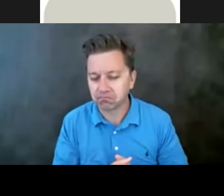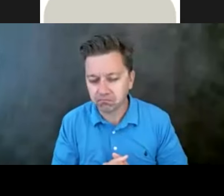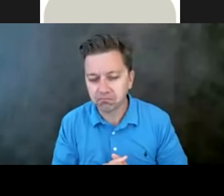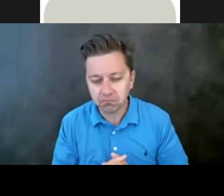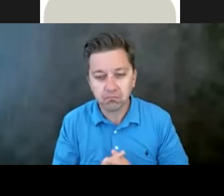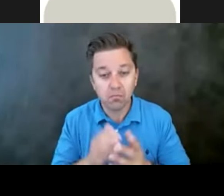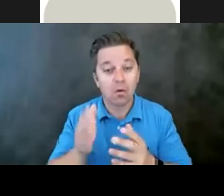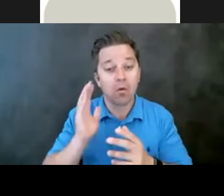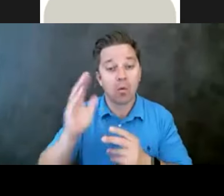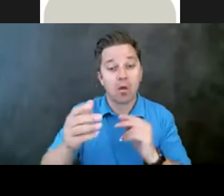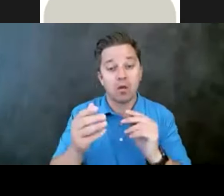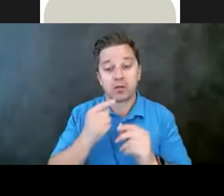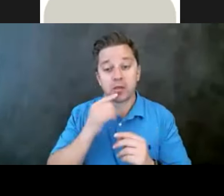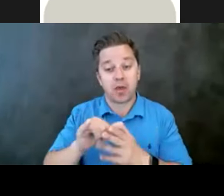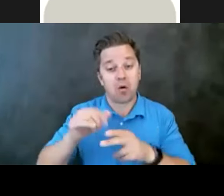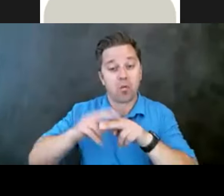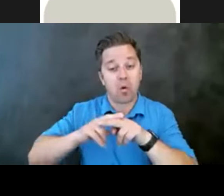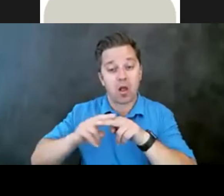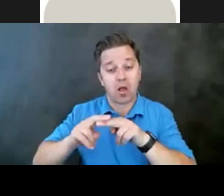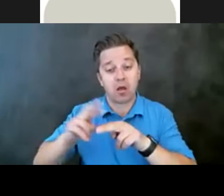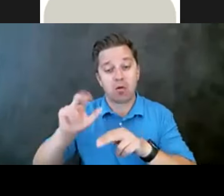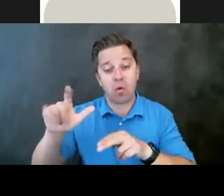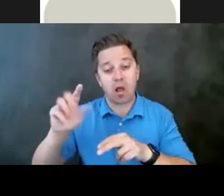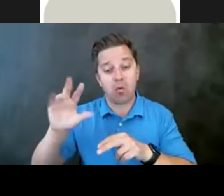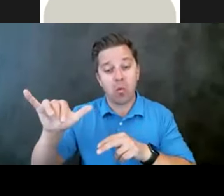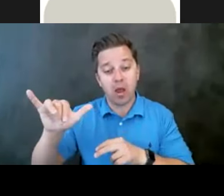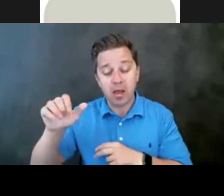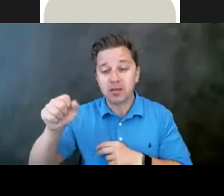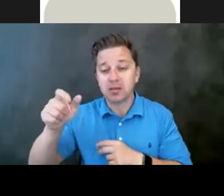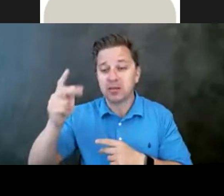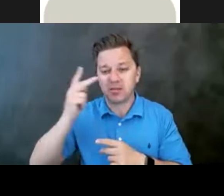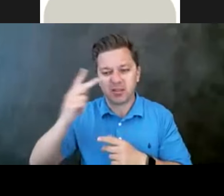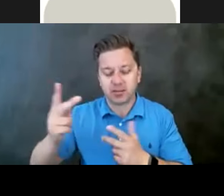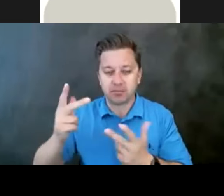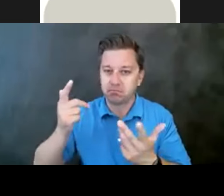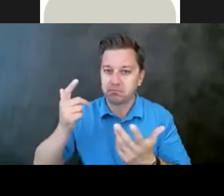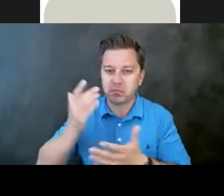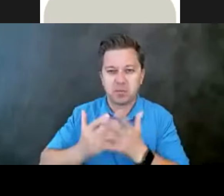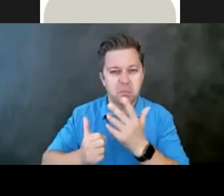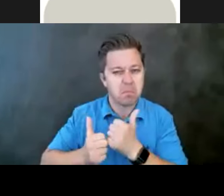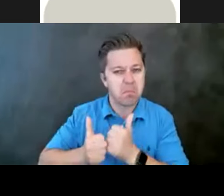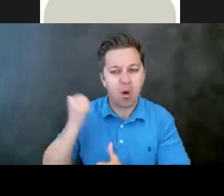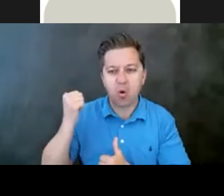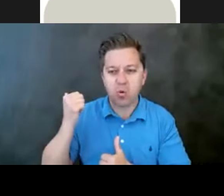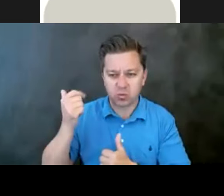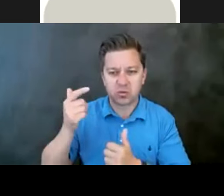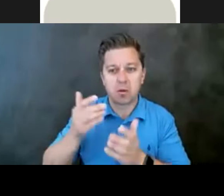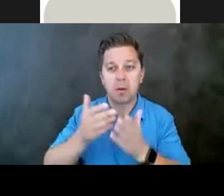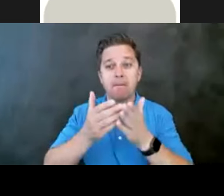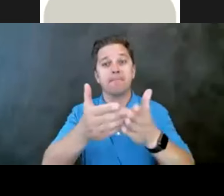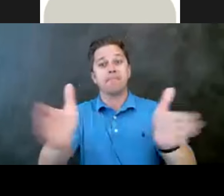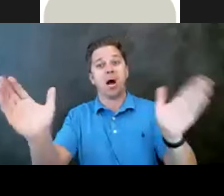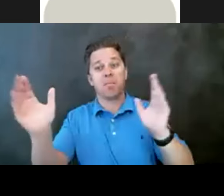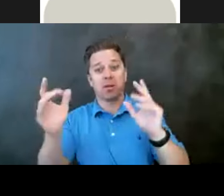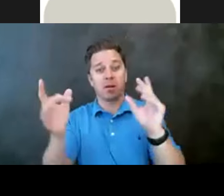I will say that railways have been one of the locations where we see probably some of the most prominent public messaging around